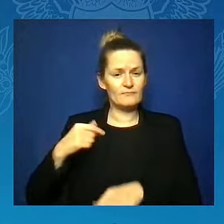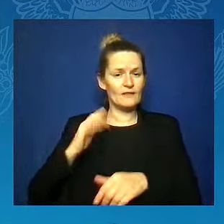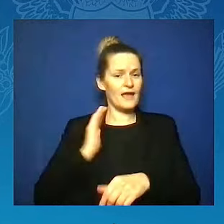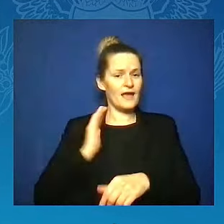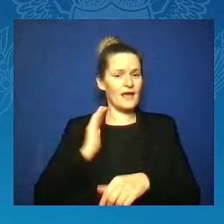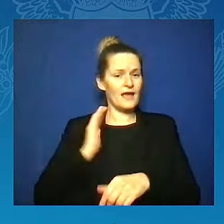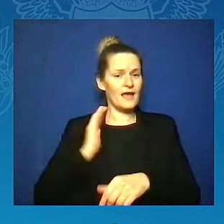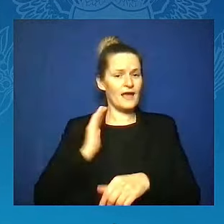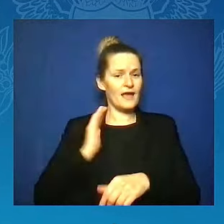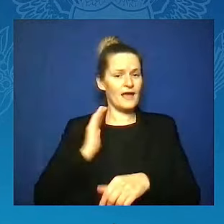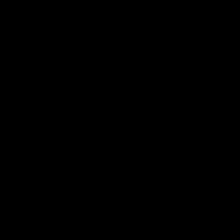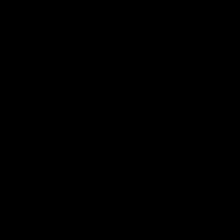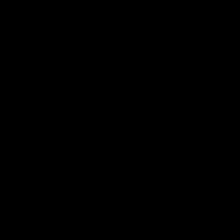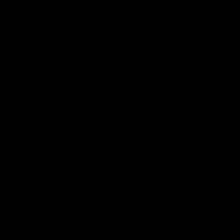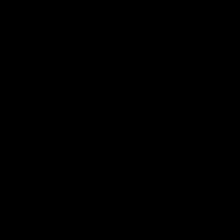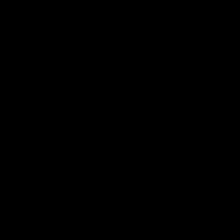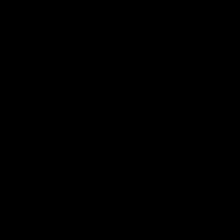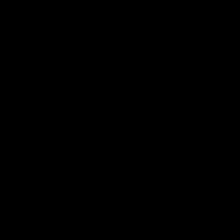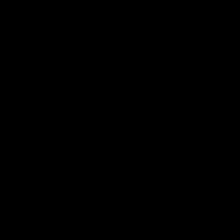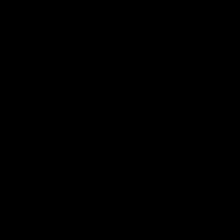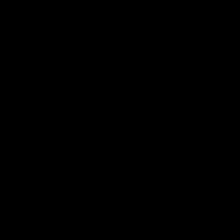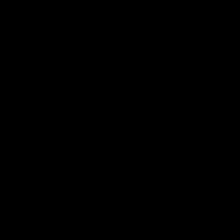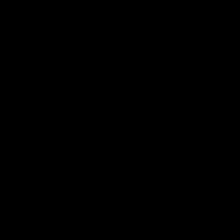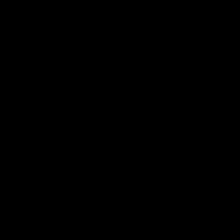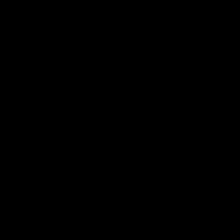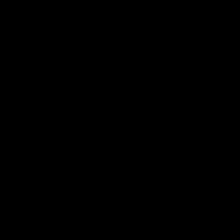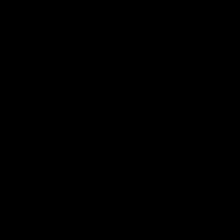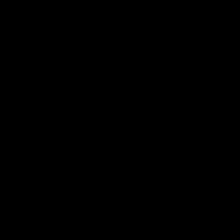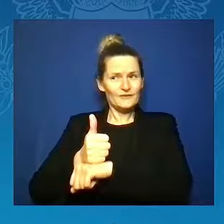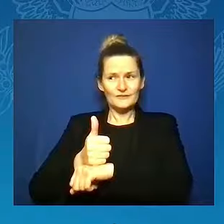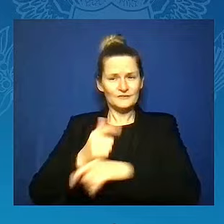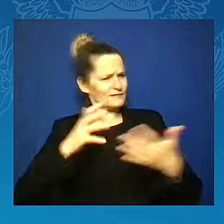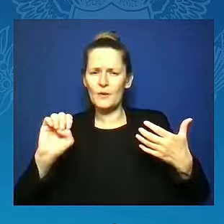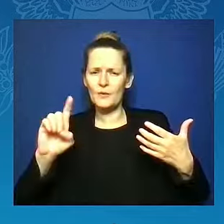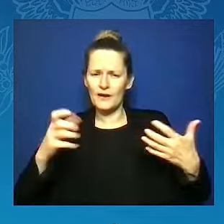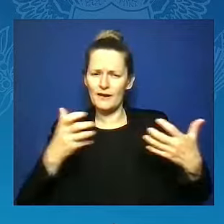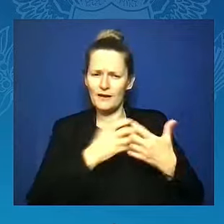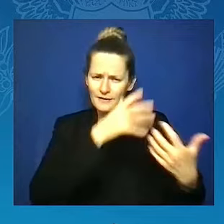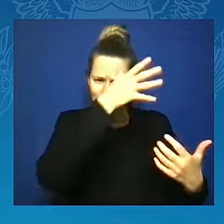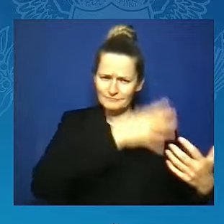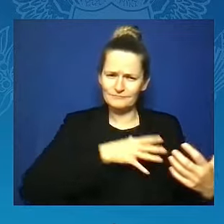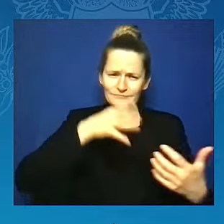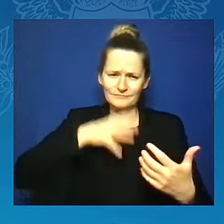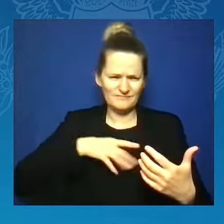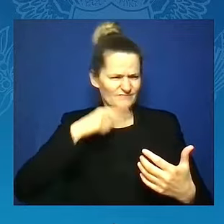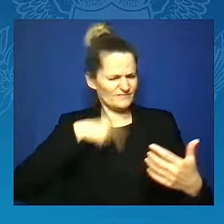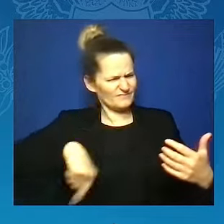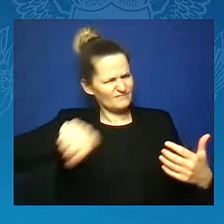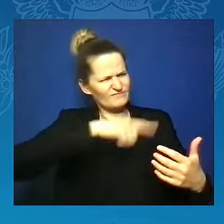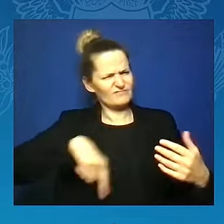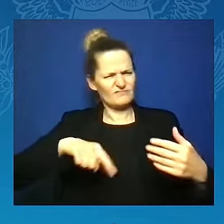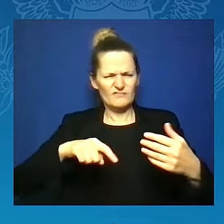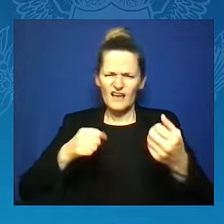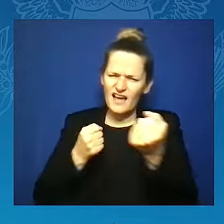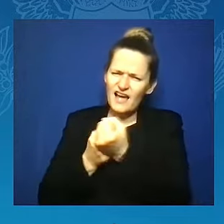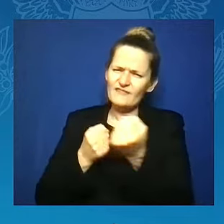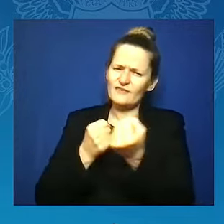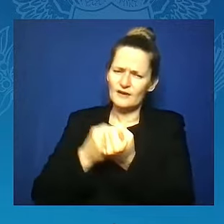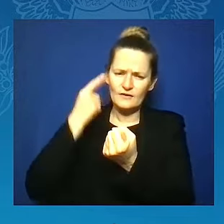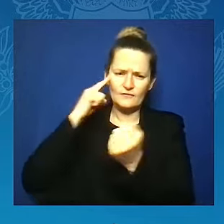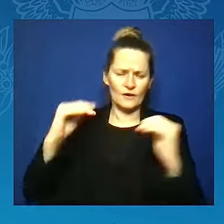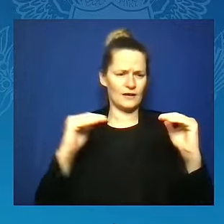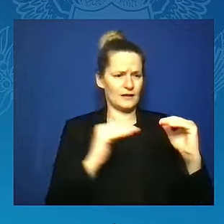time and advocate for equity and opportunity for our communities. In 2024,